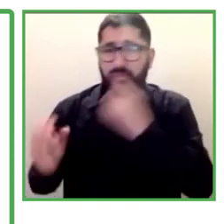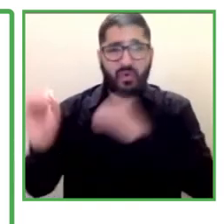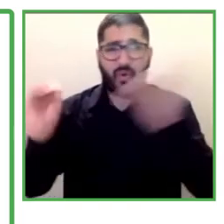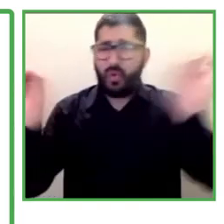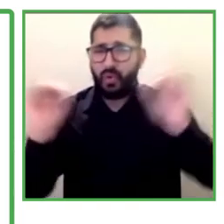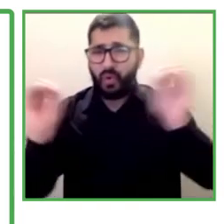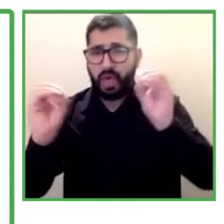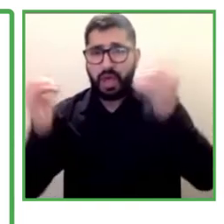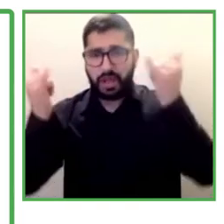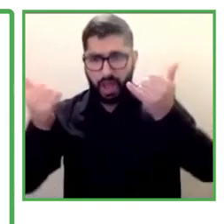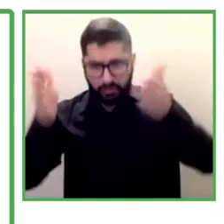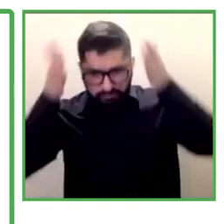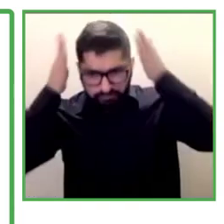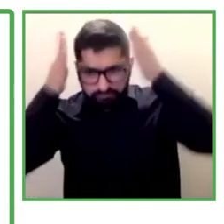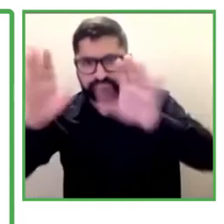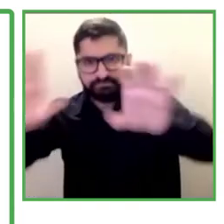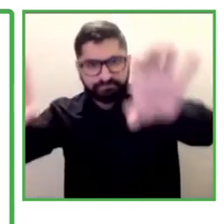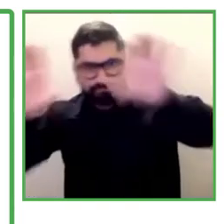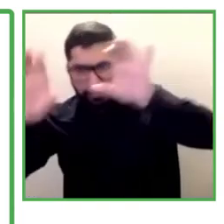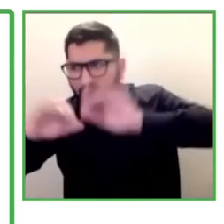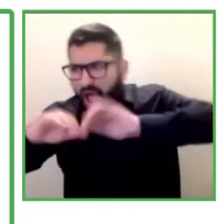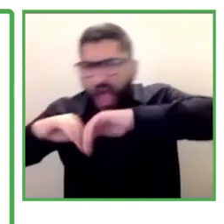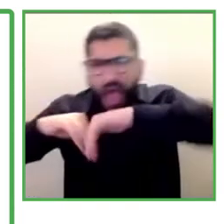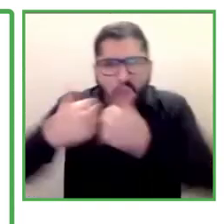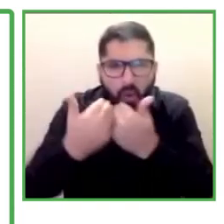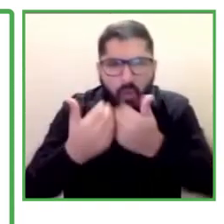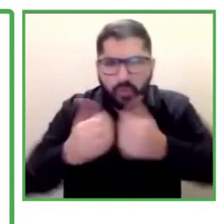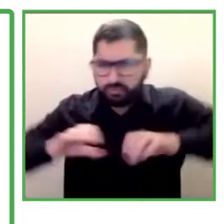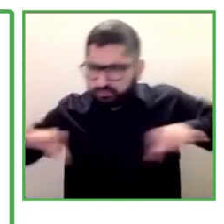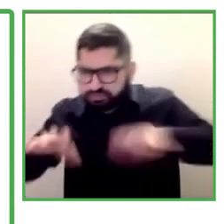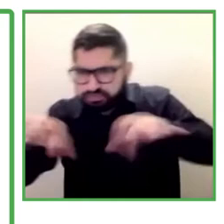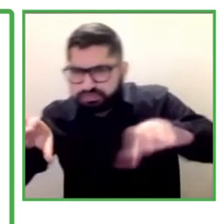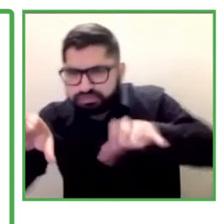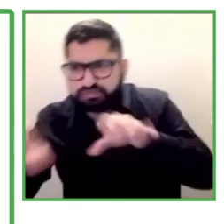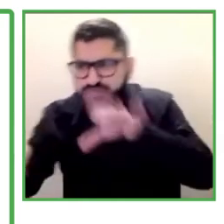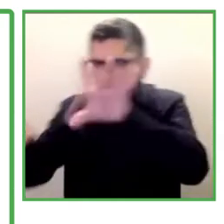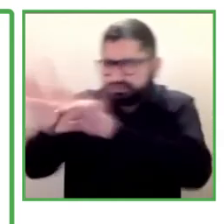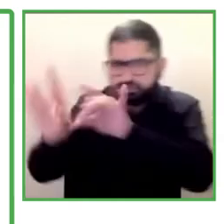needs and to see how we can incorporate all of this in the process.